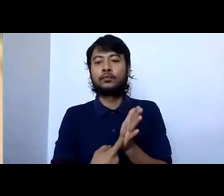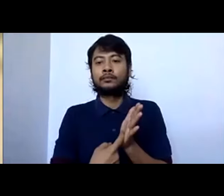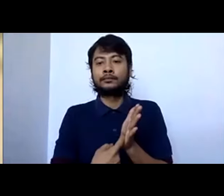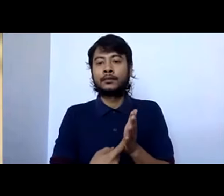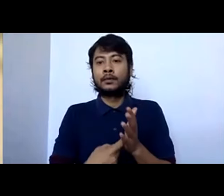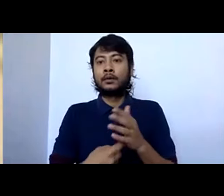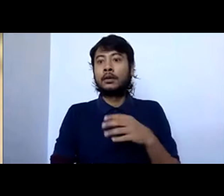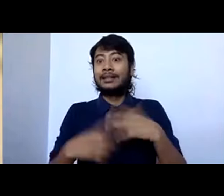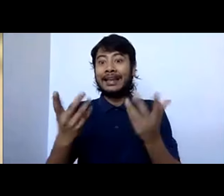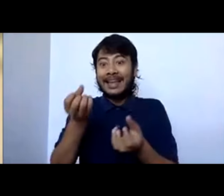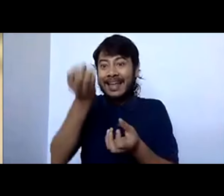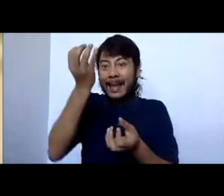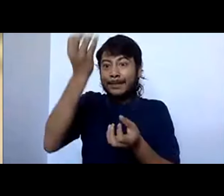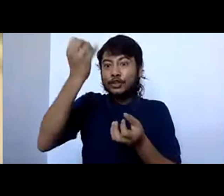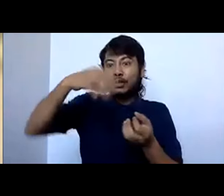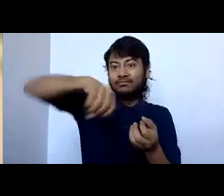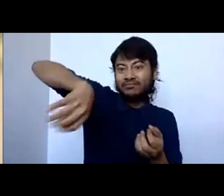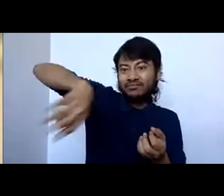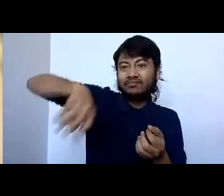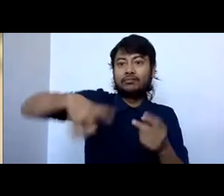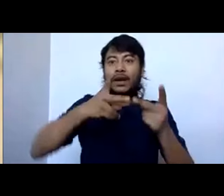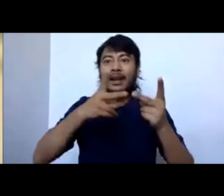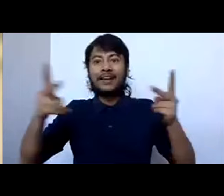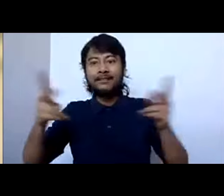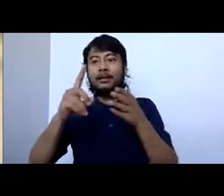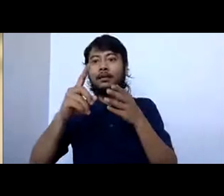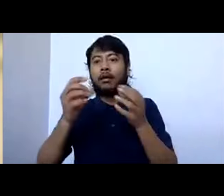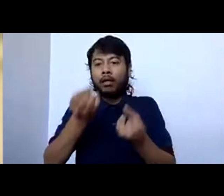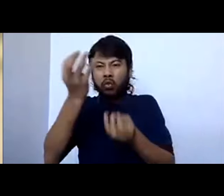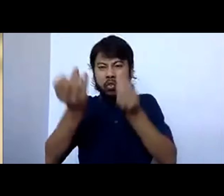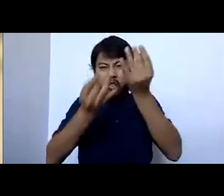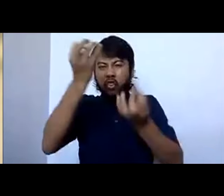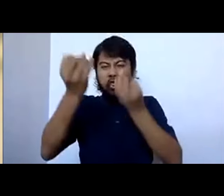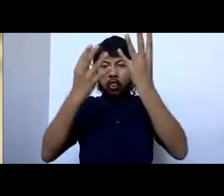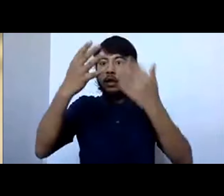emissions for the first time in the history of, you know, in our government.